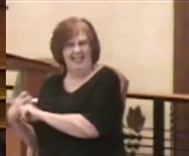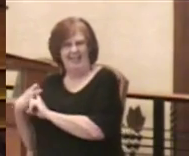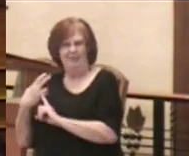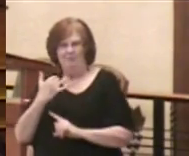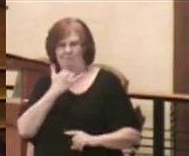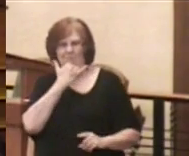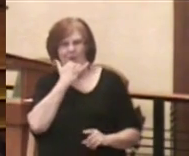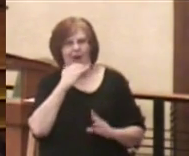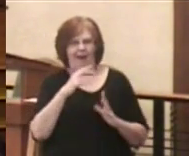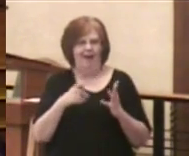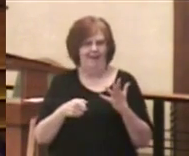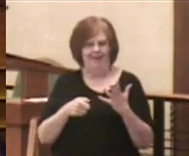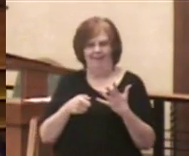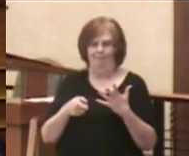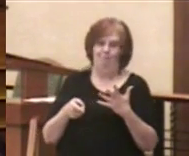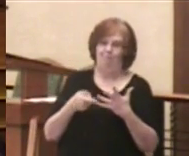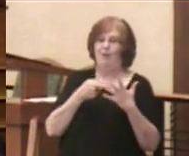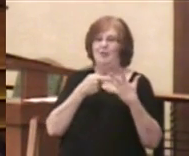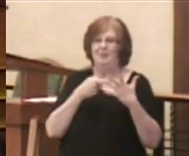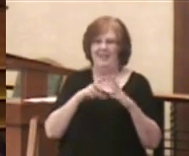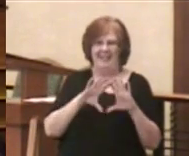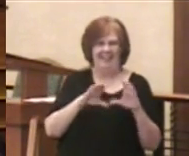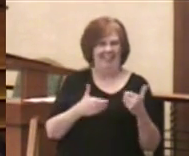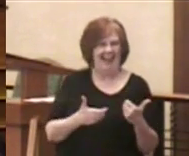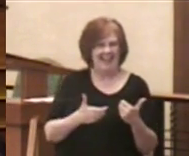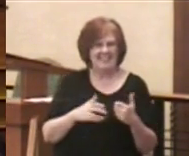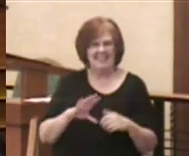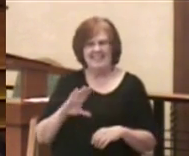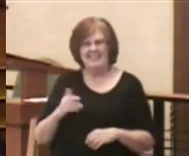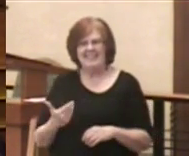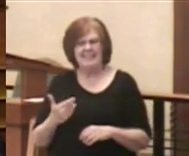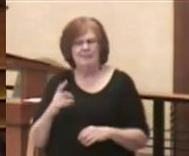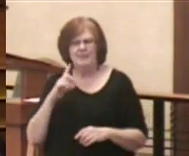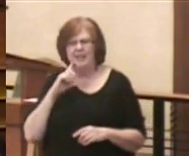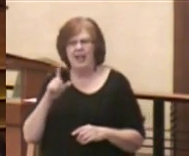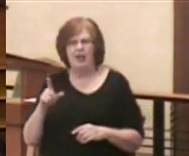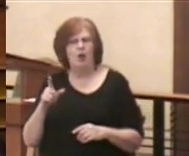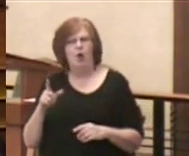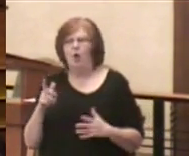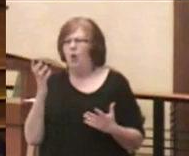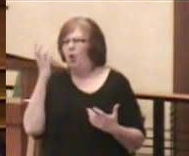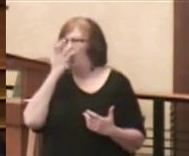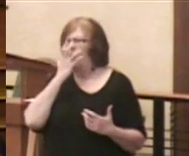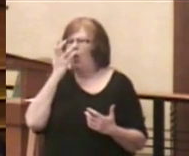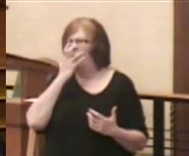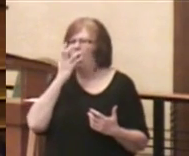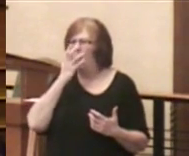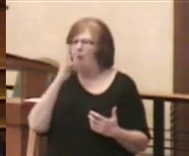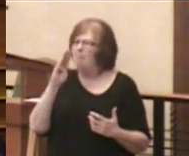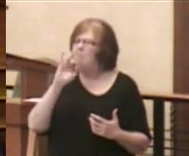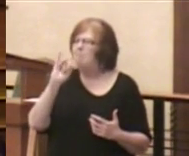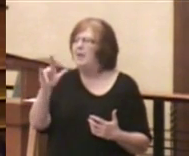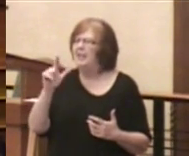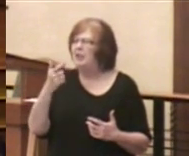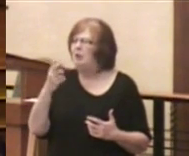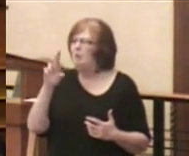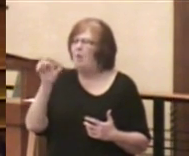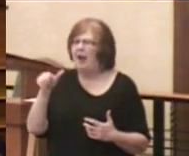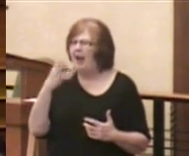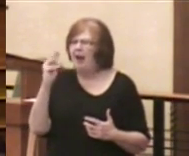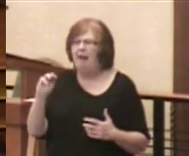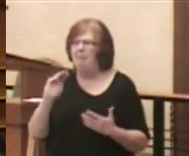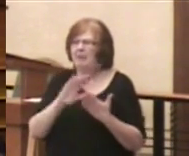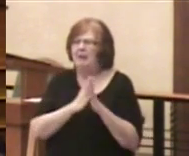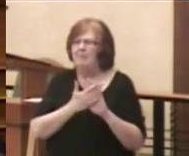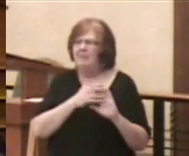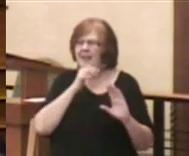This sounds like Apostleship 501, like the fast track to Billy Graham. Come, not 101.